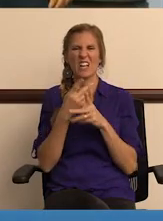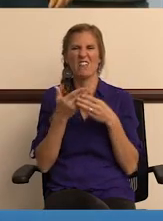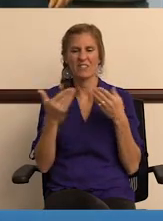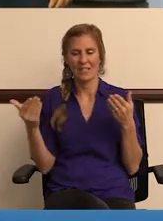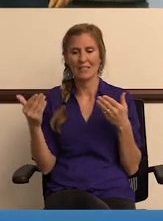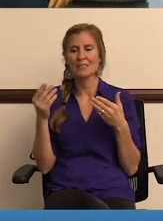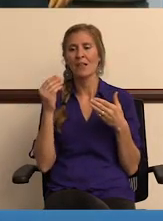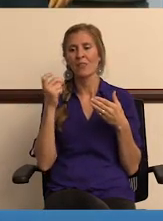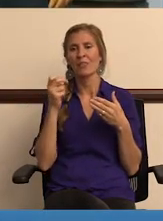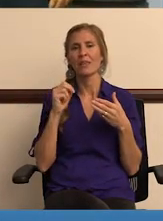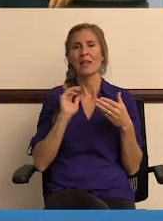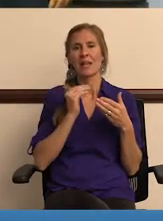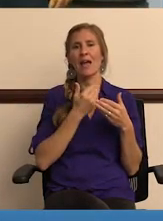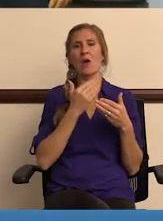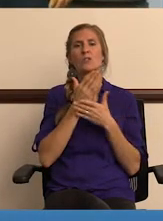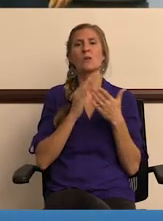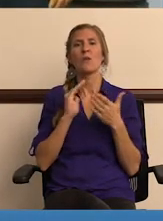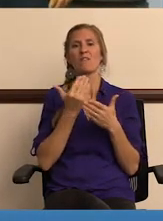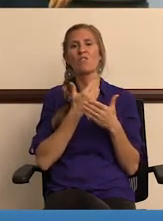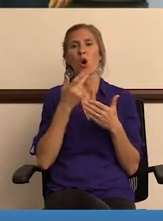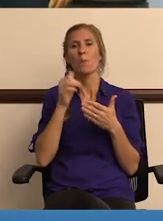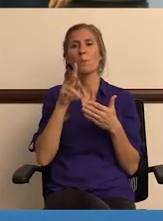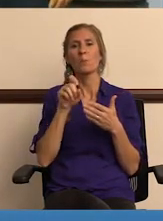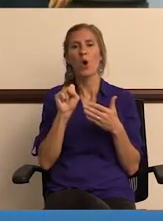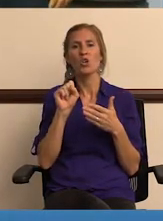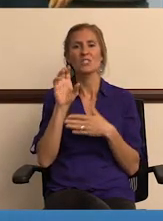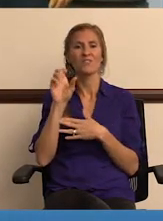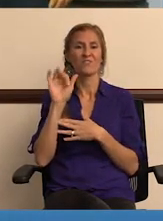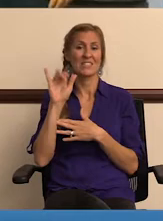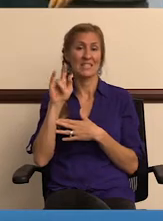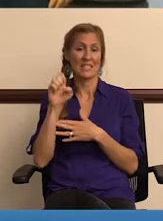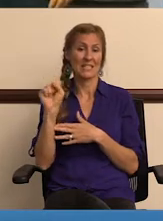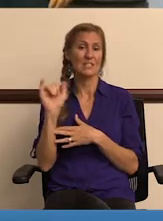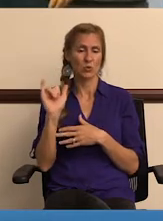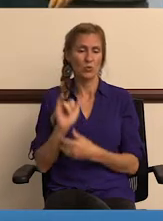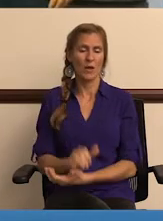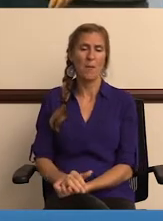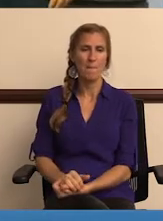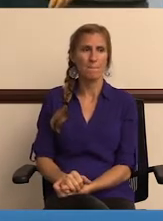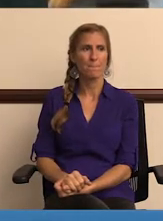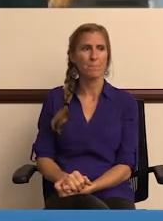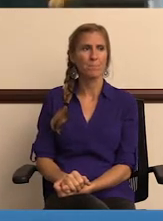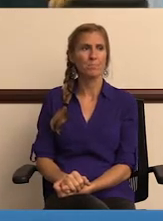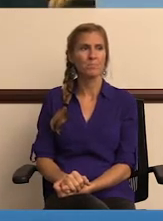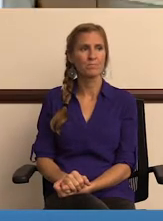you know, those kind of things. And then our, some of our parks facilities as well.